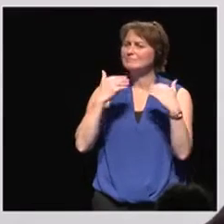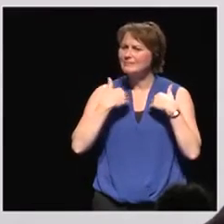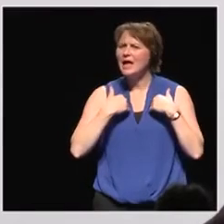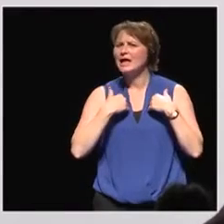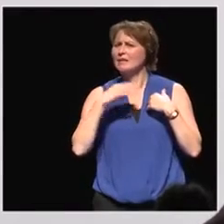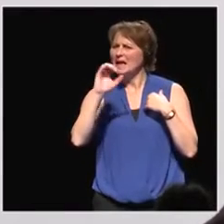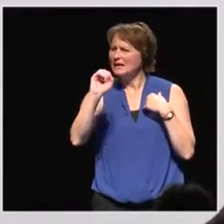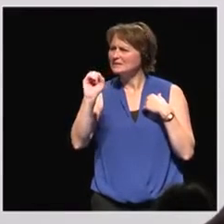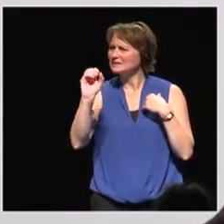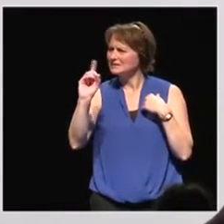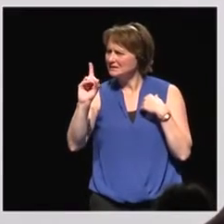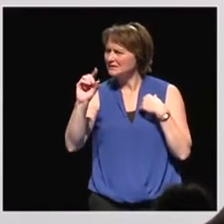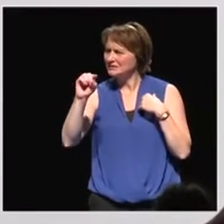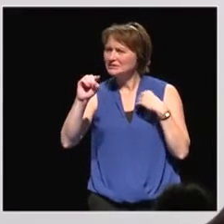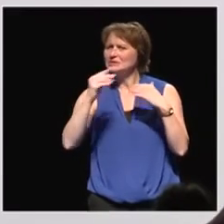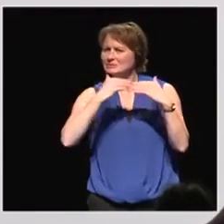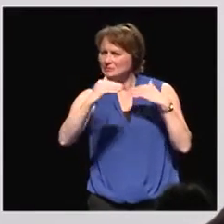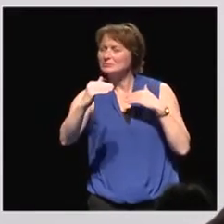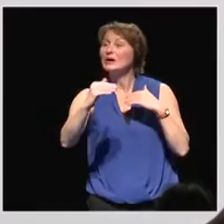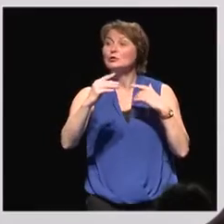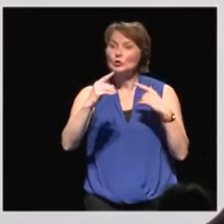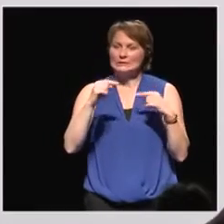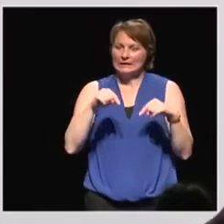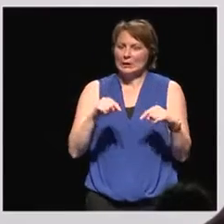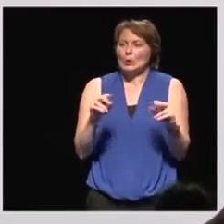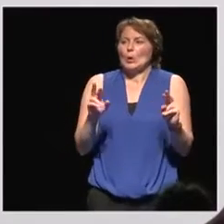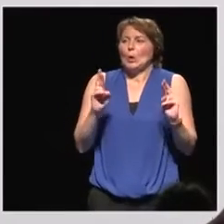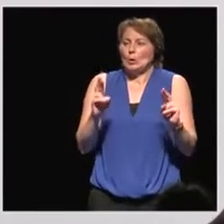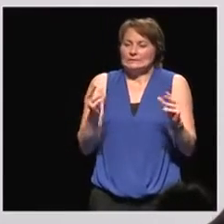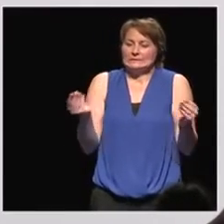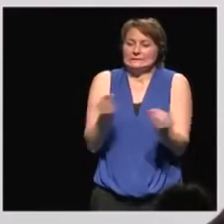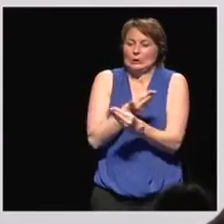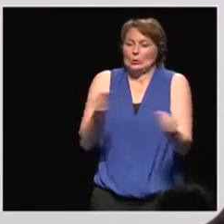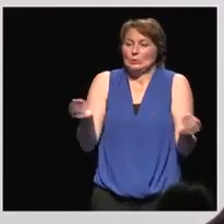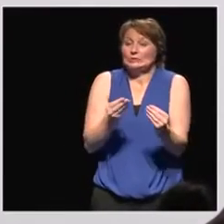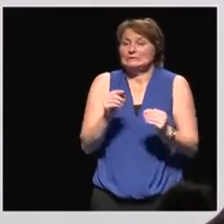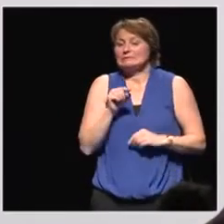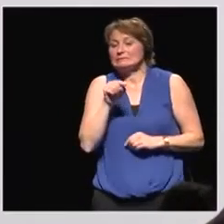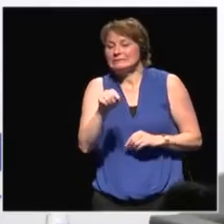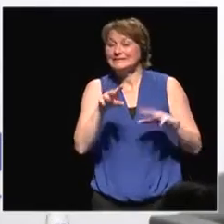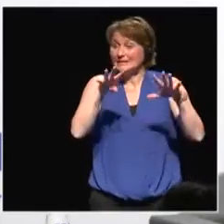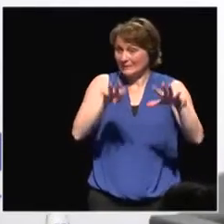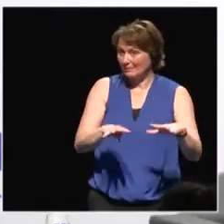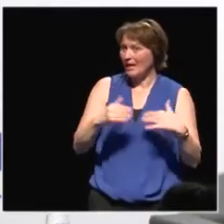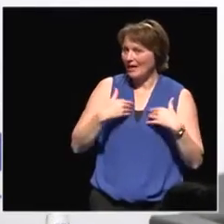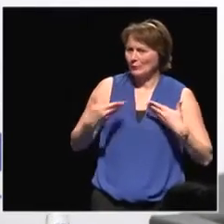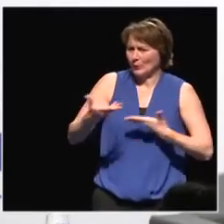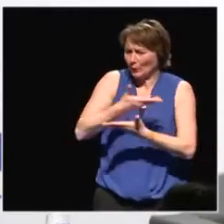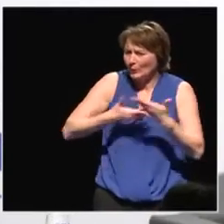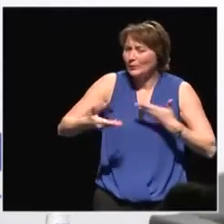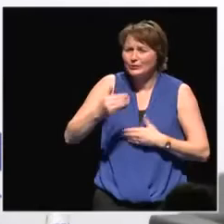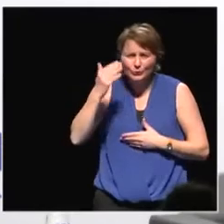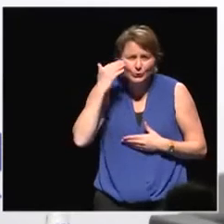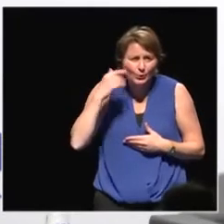goals, negotiations, which are going to hopefully end it positively in September. As you all are